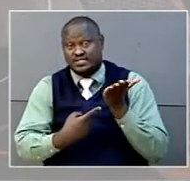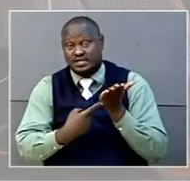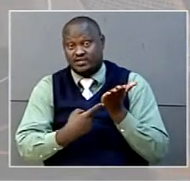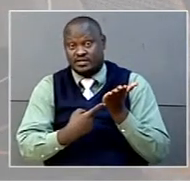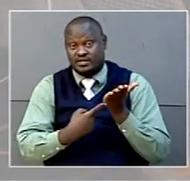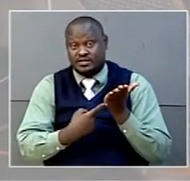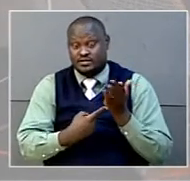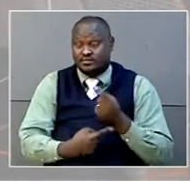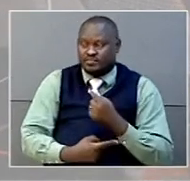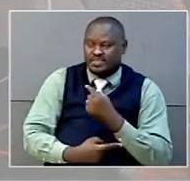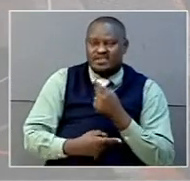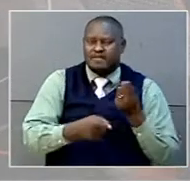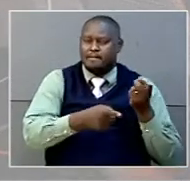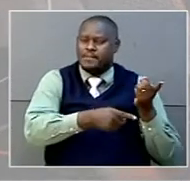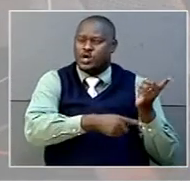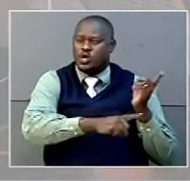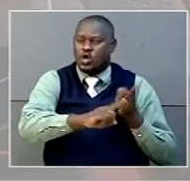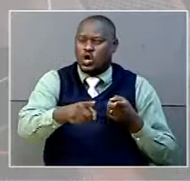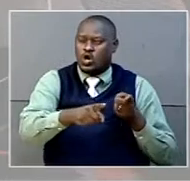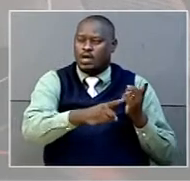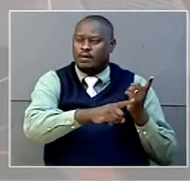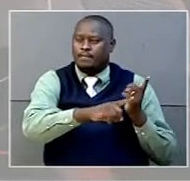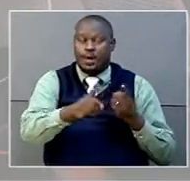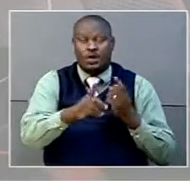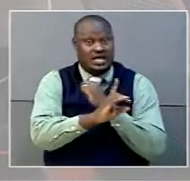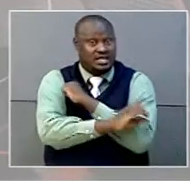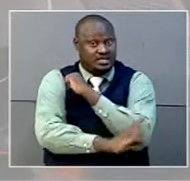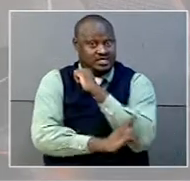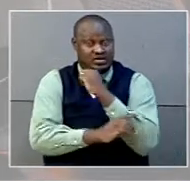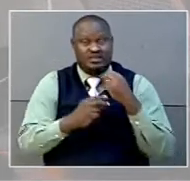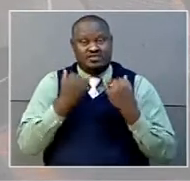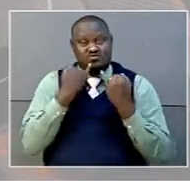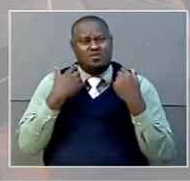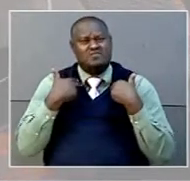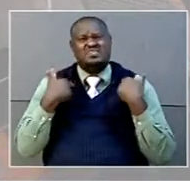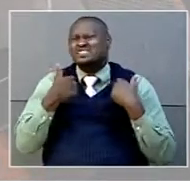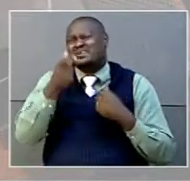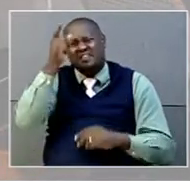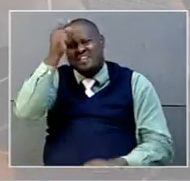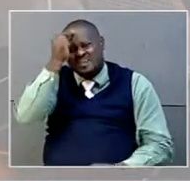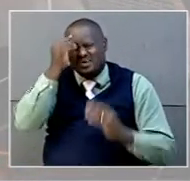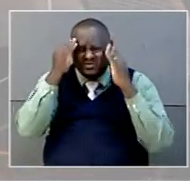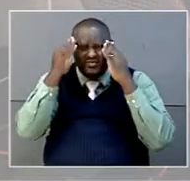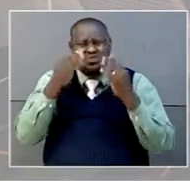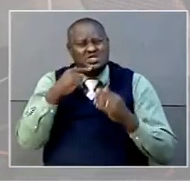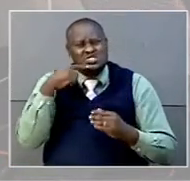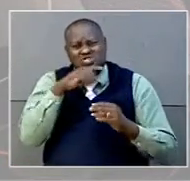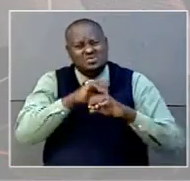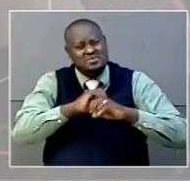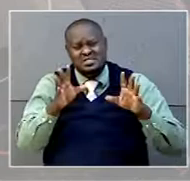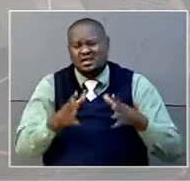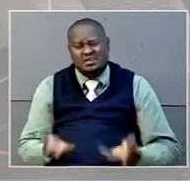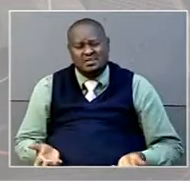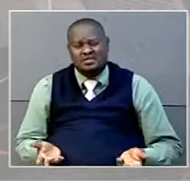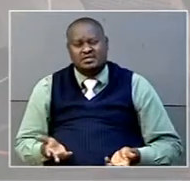Tumwebaze, has blasted district information officers for inadequate knowledge about social media. Interfacing with